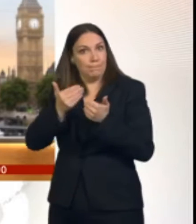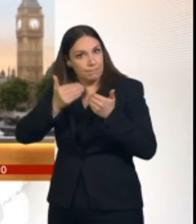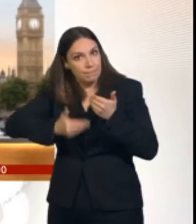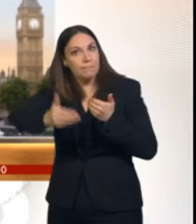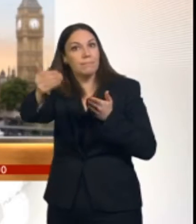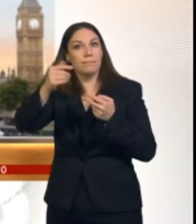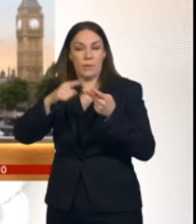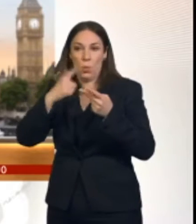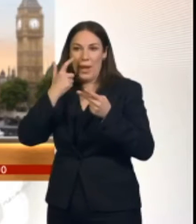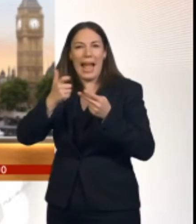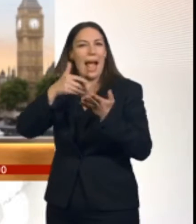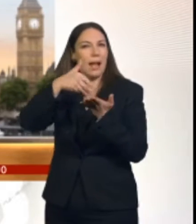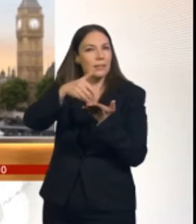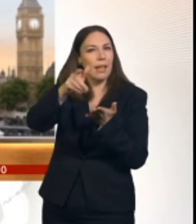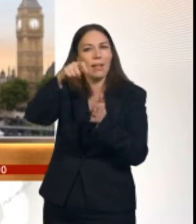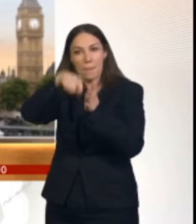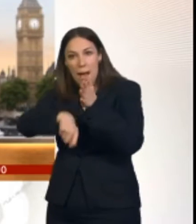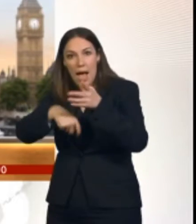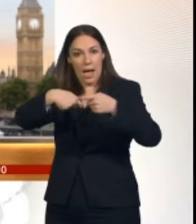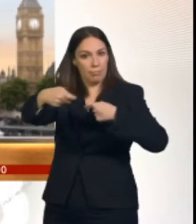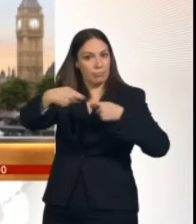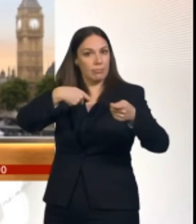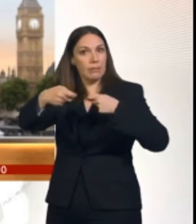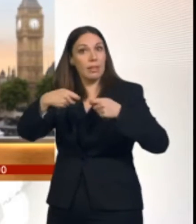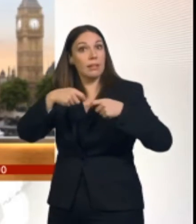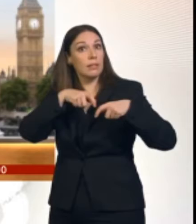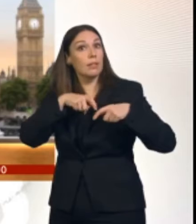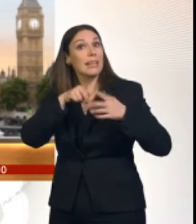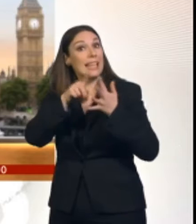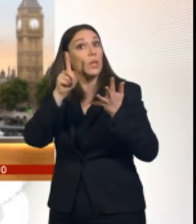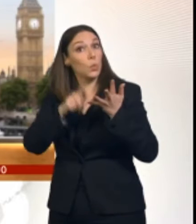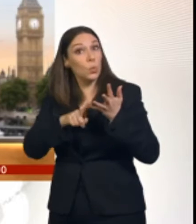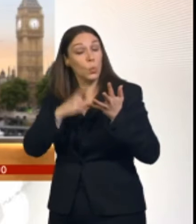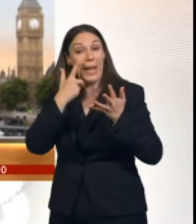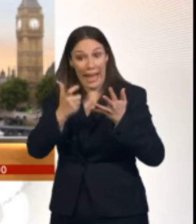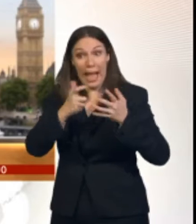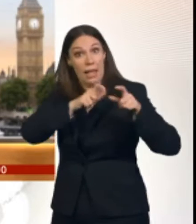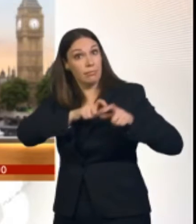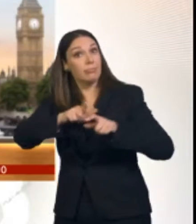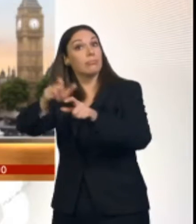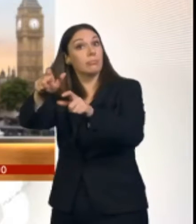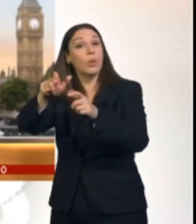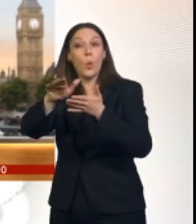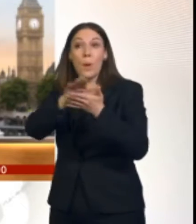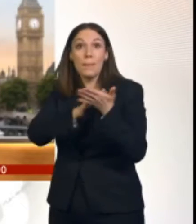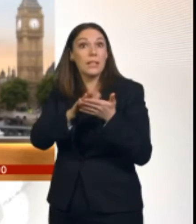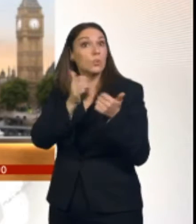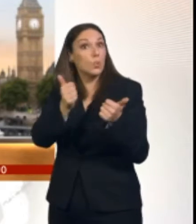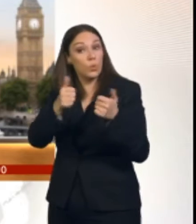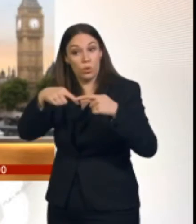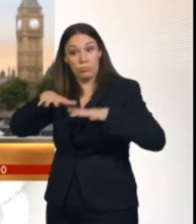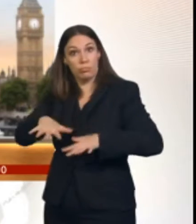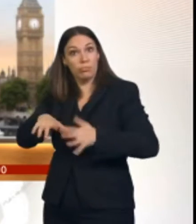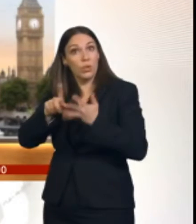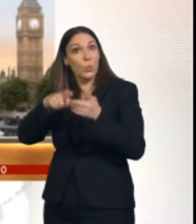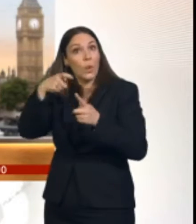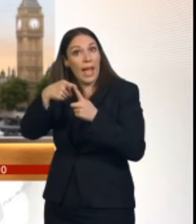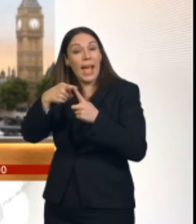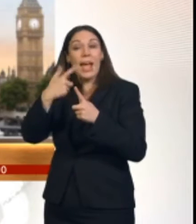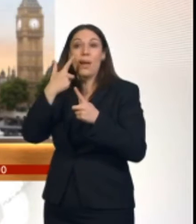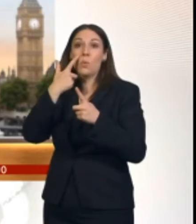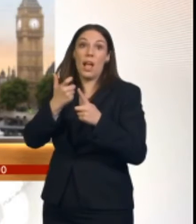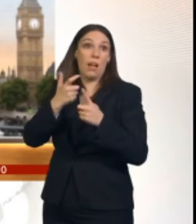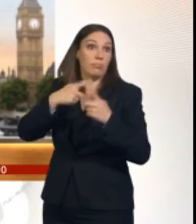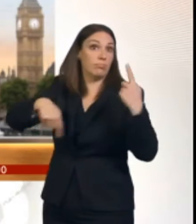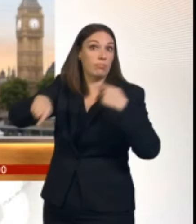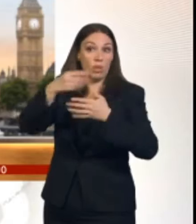trading with the European Union so that we can carry on seeing rising wages and rising living standards over the